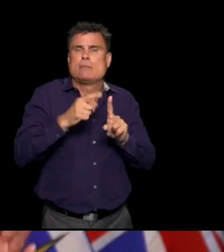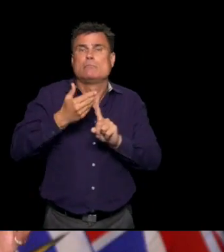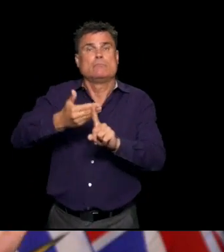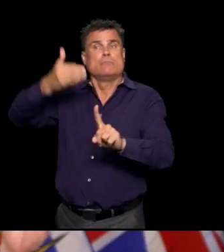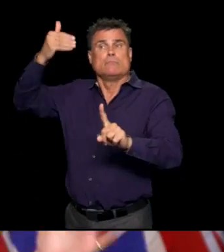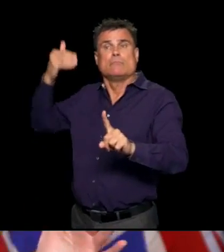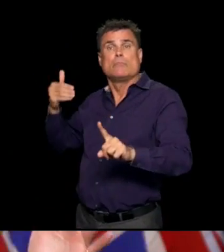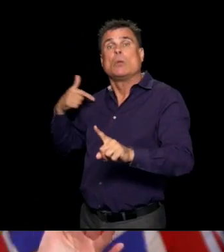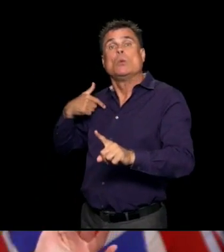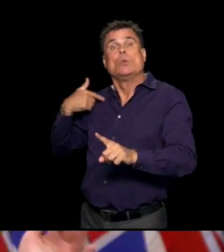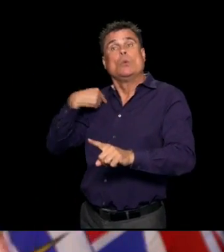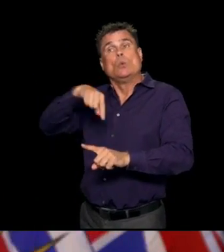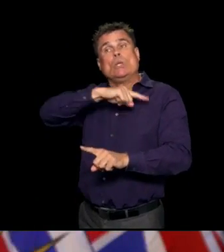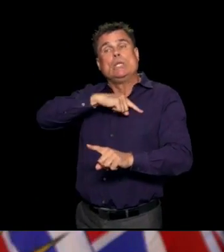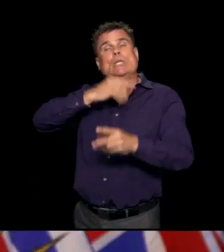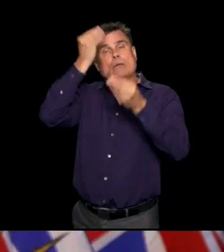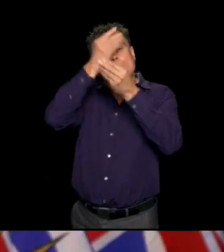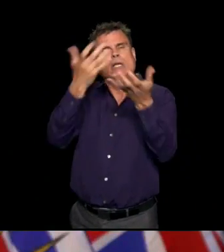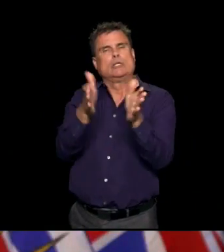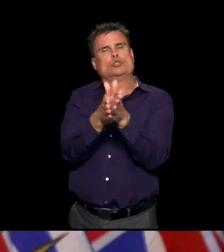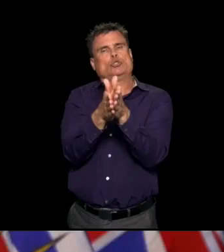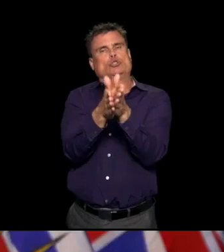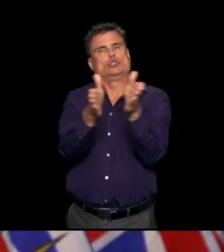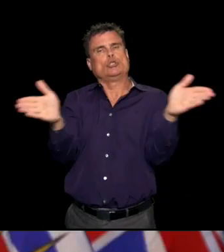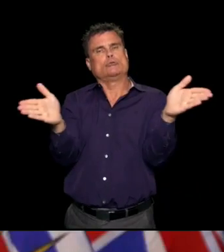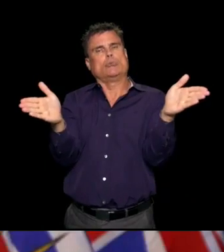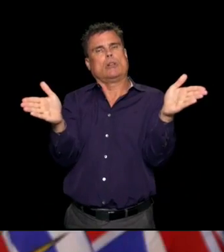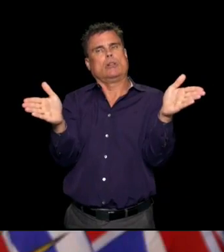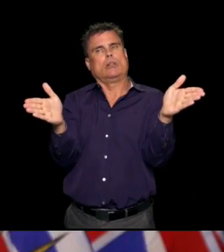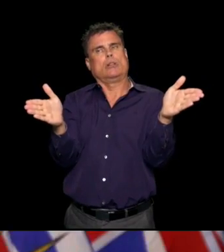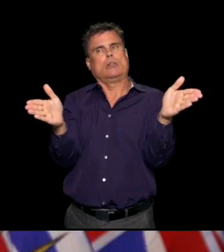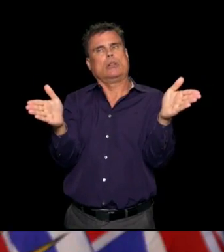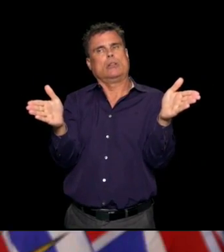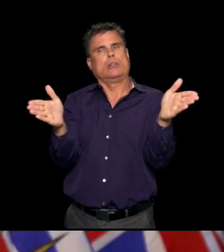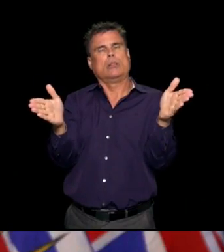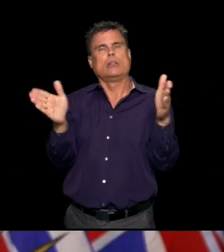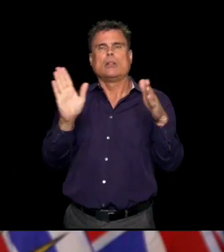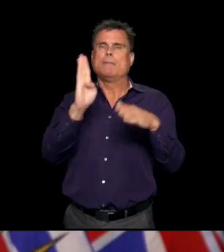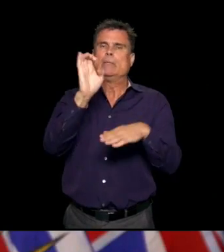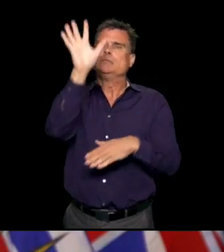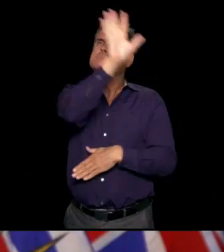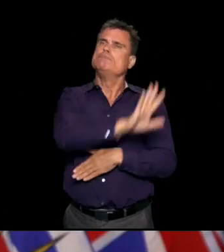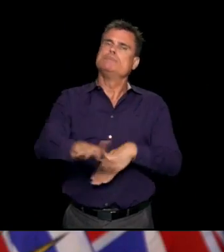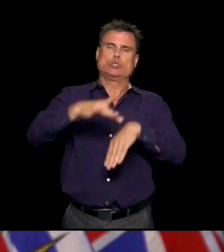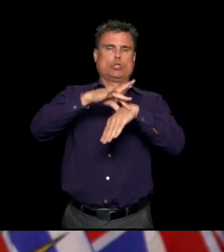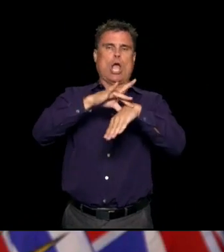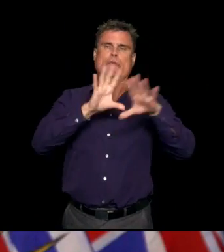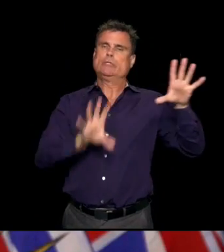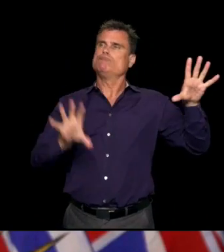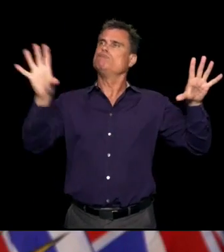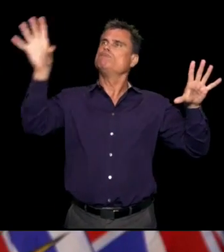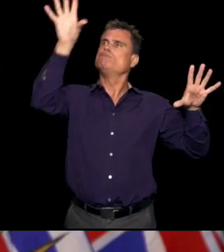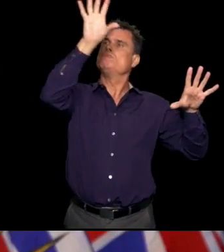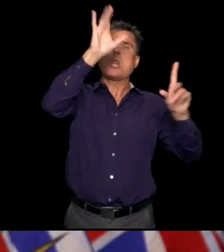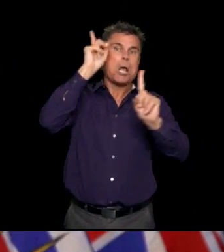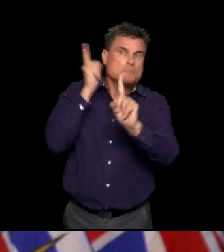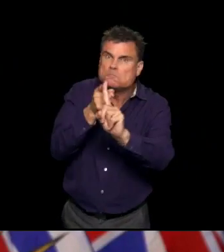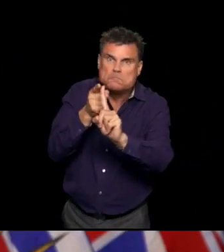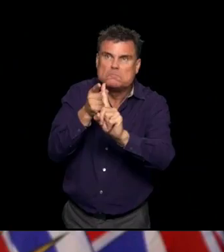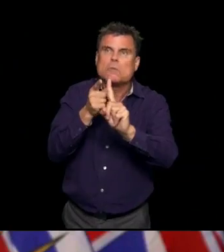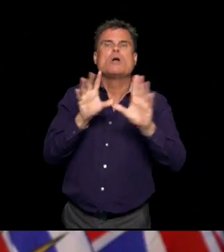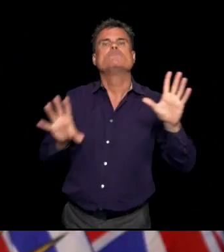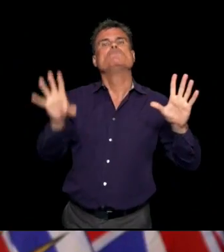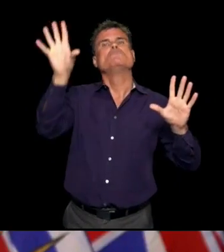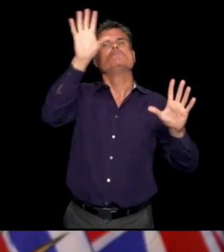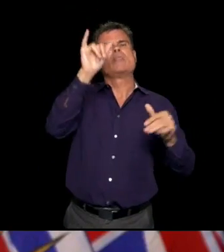we gave broader geographic areas because there were such small numbers that people would have identified. If we knew that